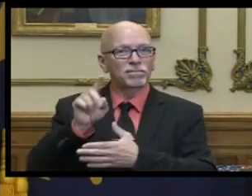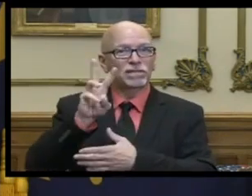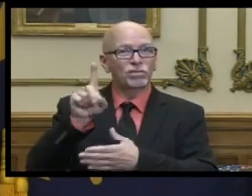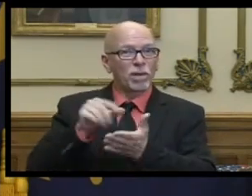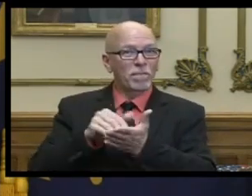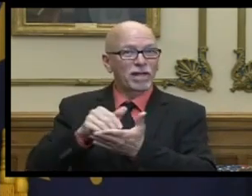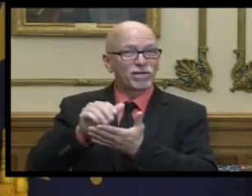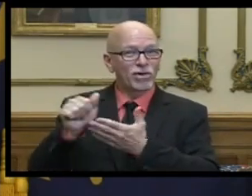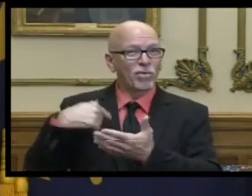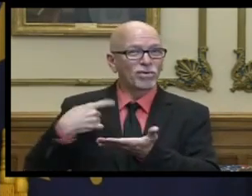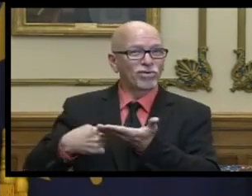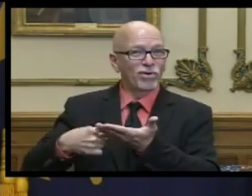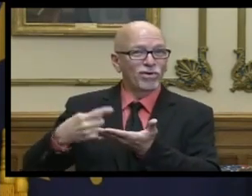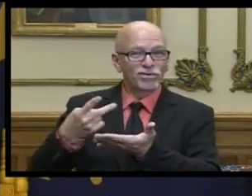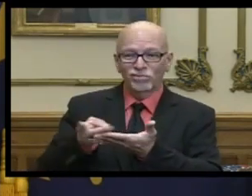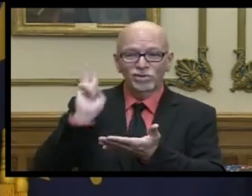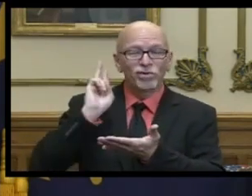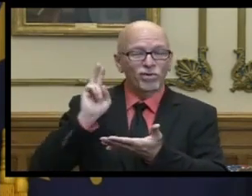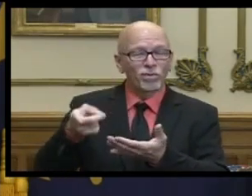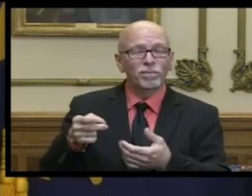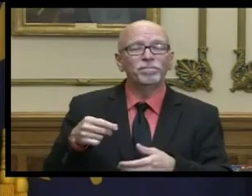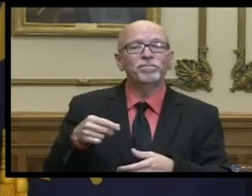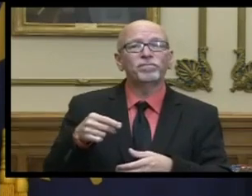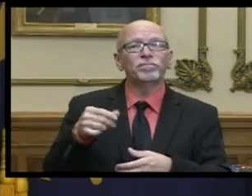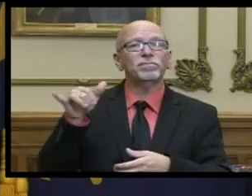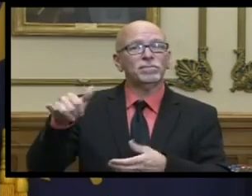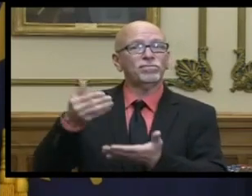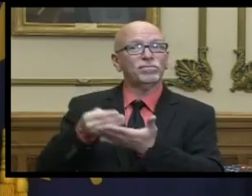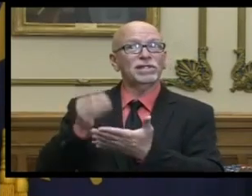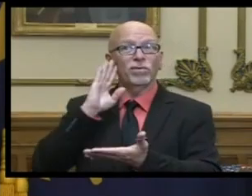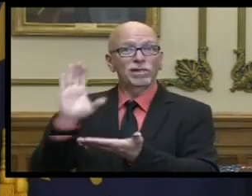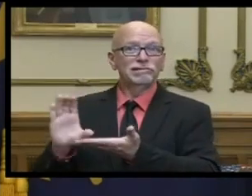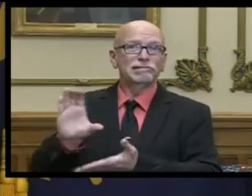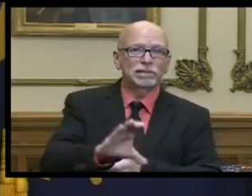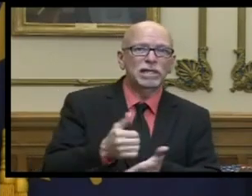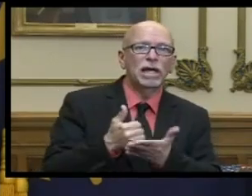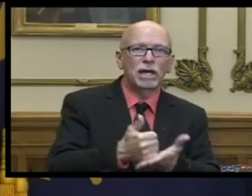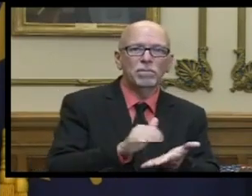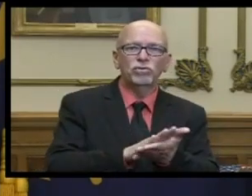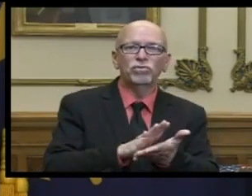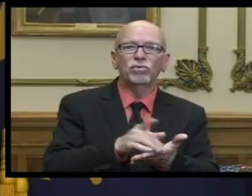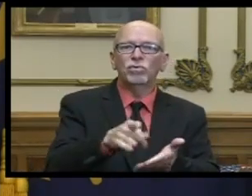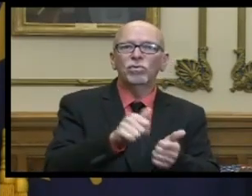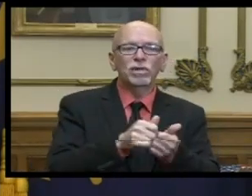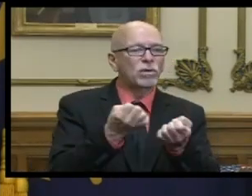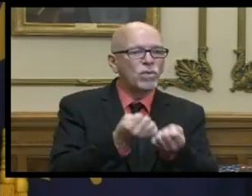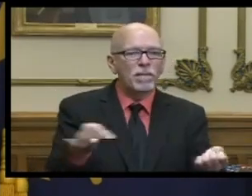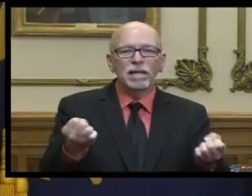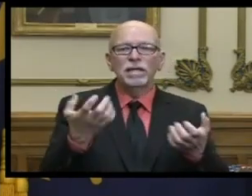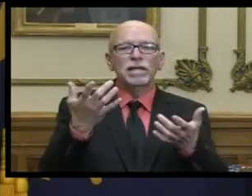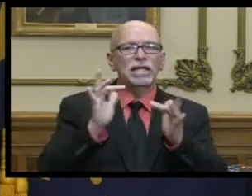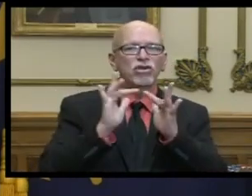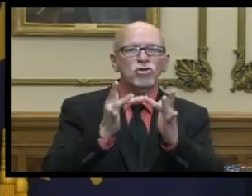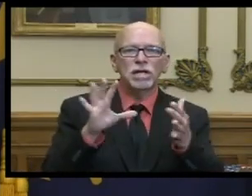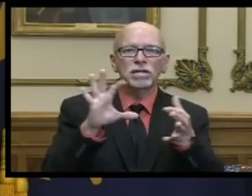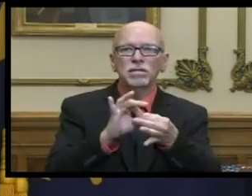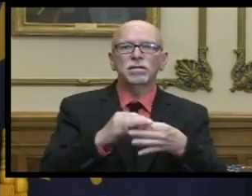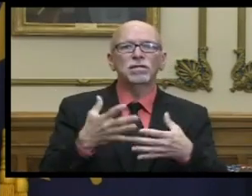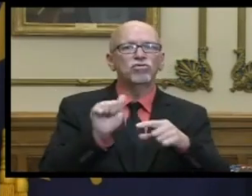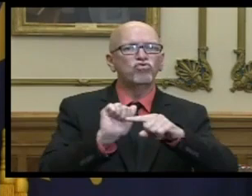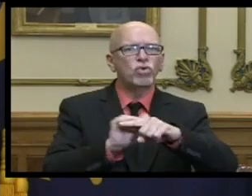million dollars that we talked about a couple weeks ago that's going to help schools with devices and connectivity and training